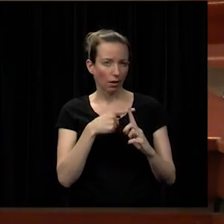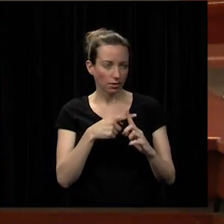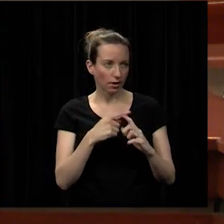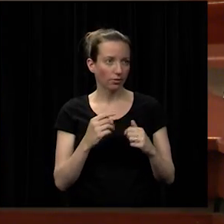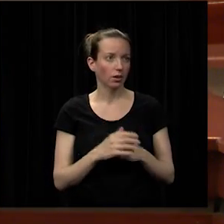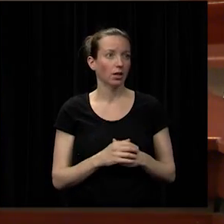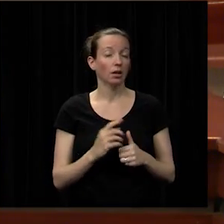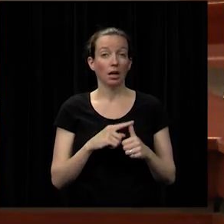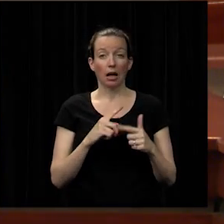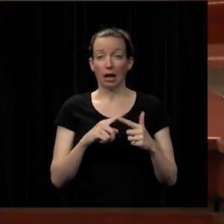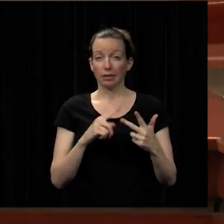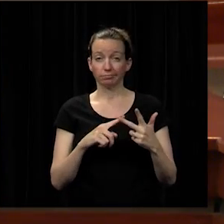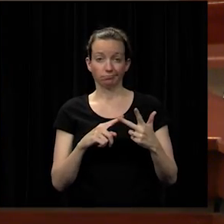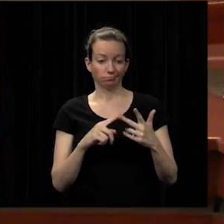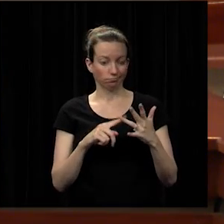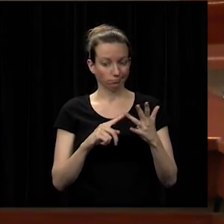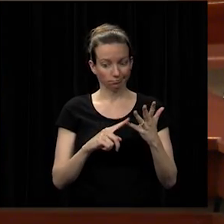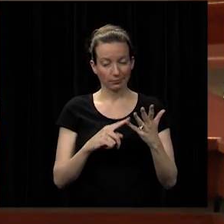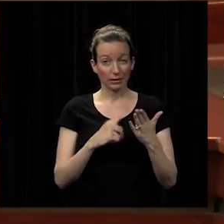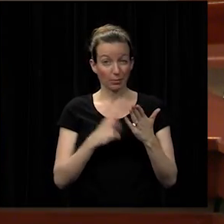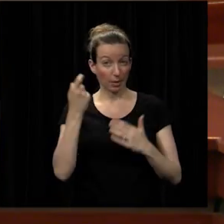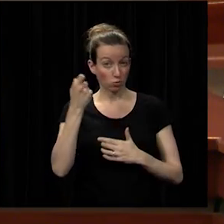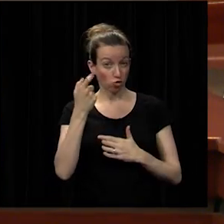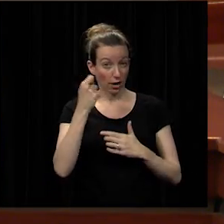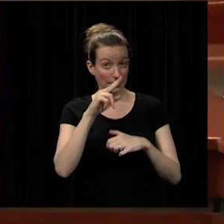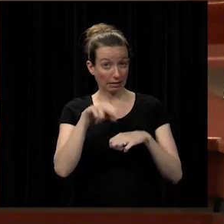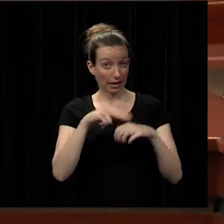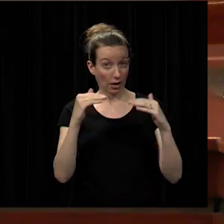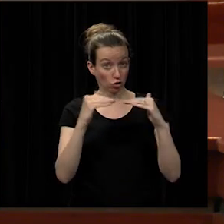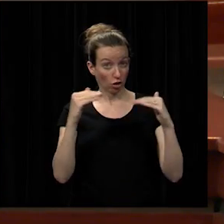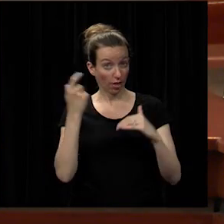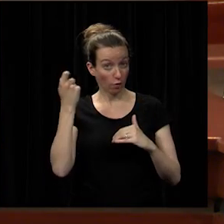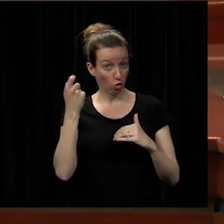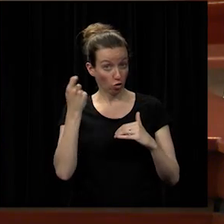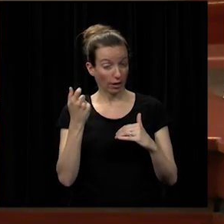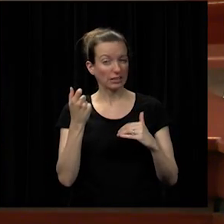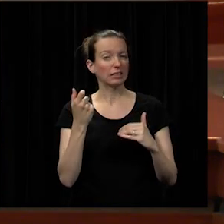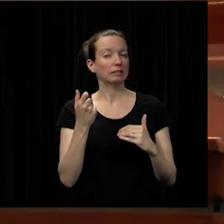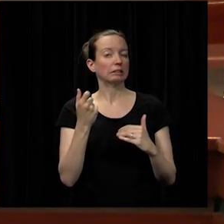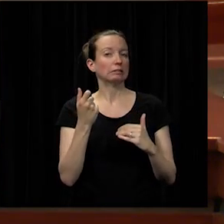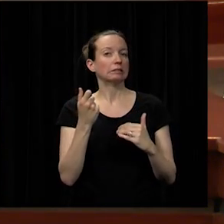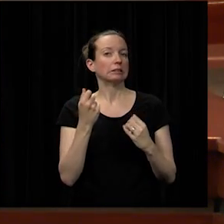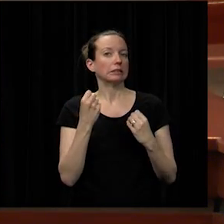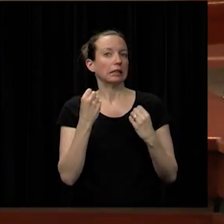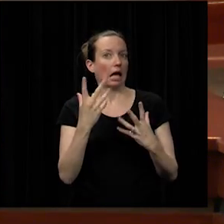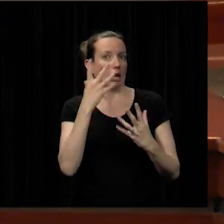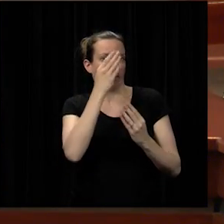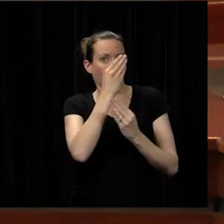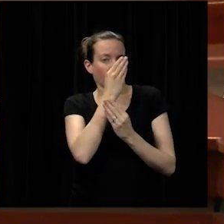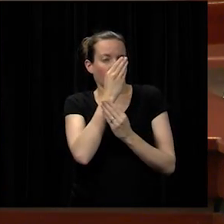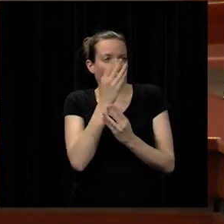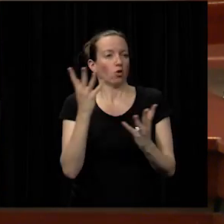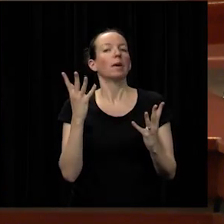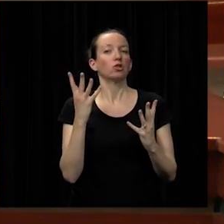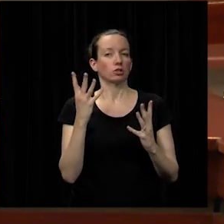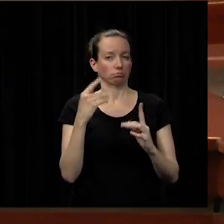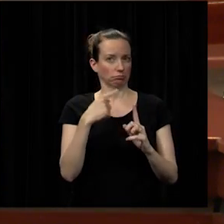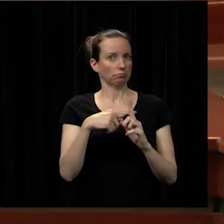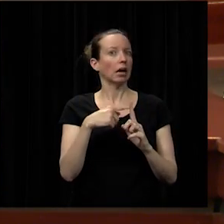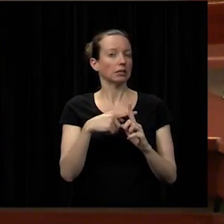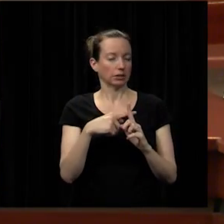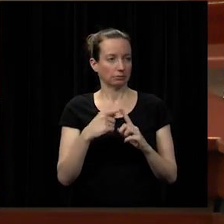of grants for us at the national level that we can receive so again a lot of information that we get very positive on both counts